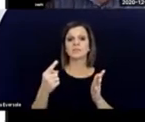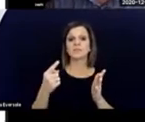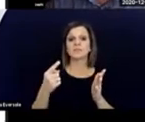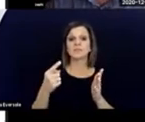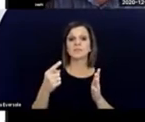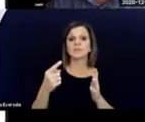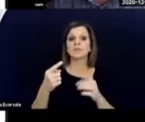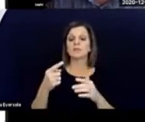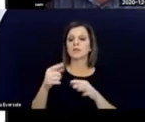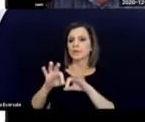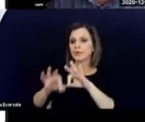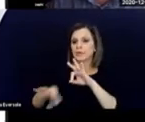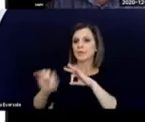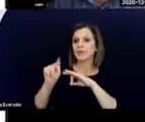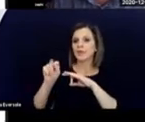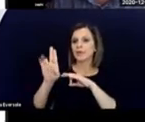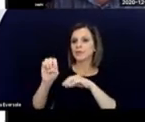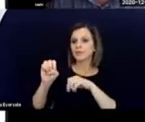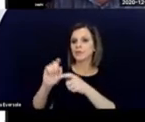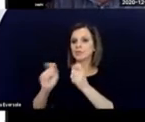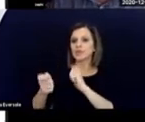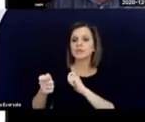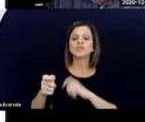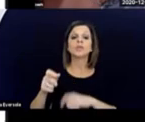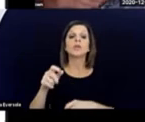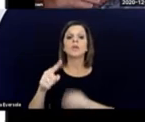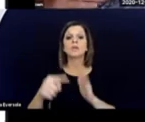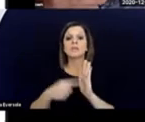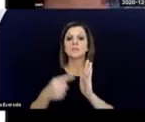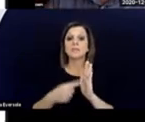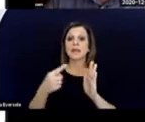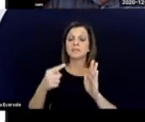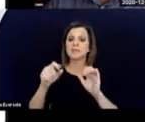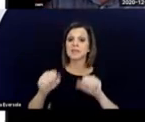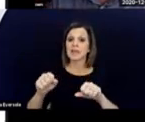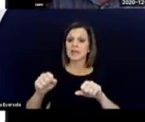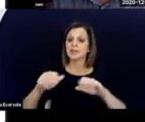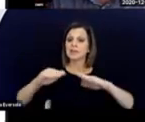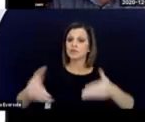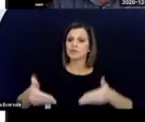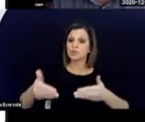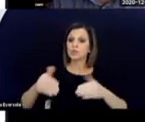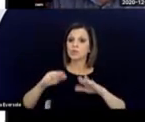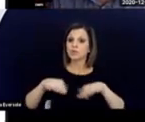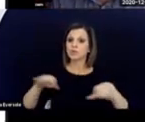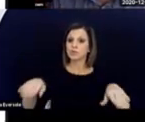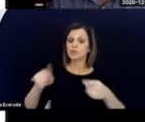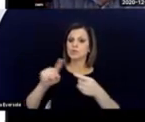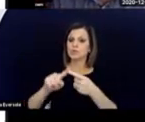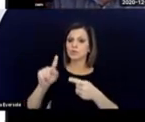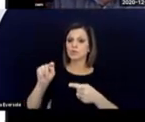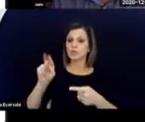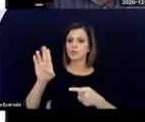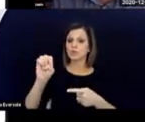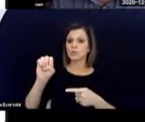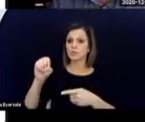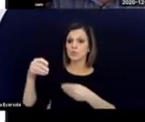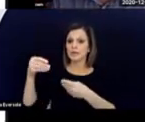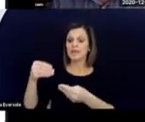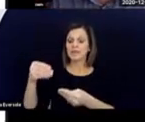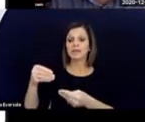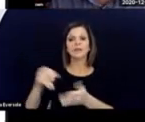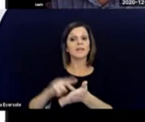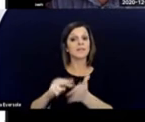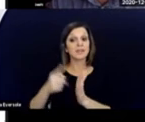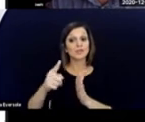a child to tube feeding. So you're doing with, not for. And as they get older,